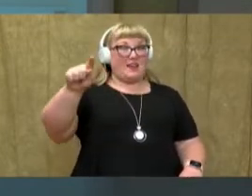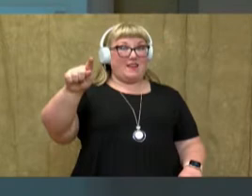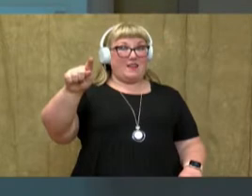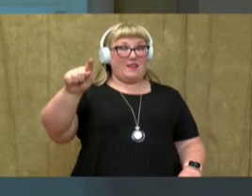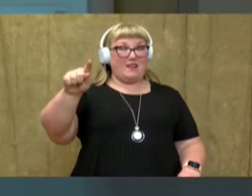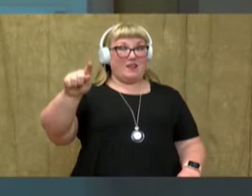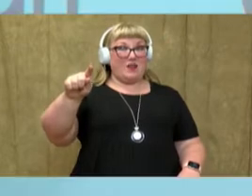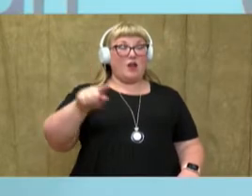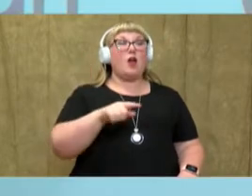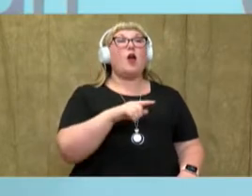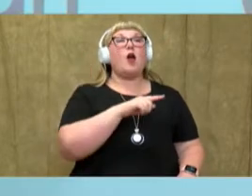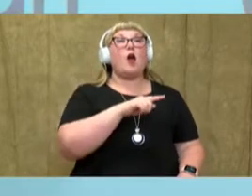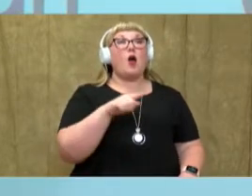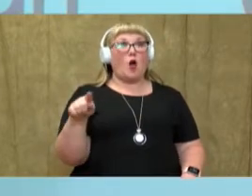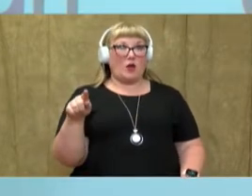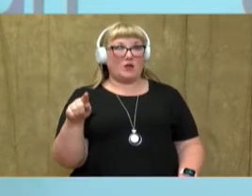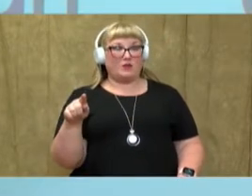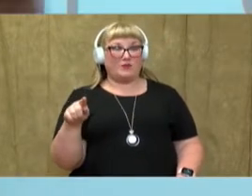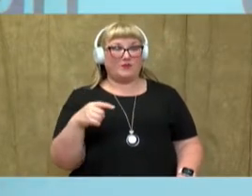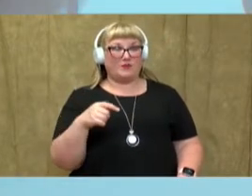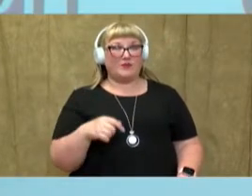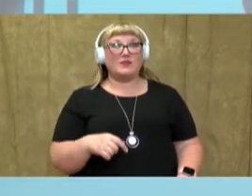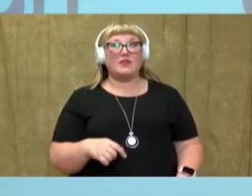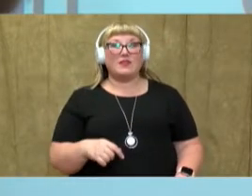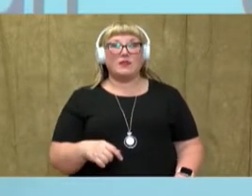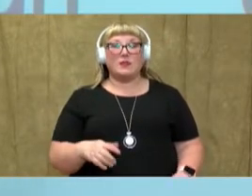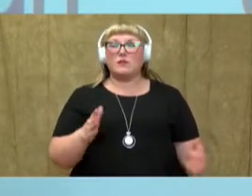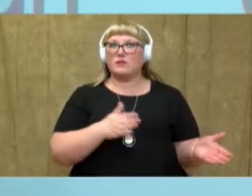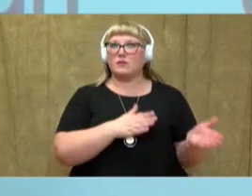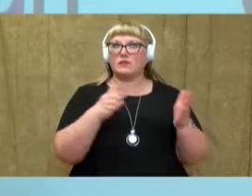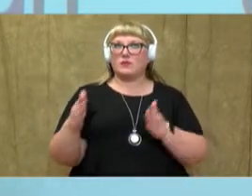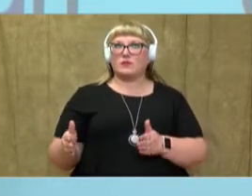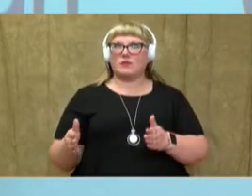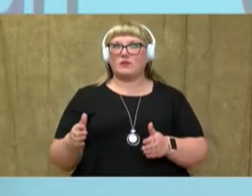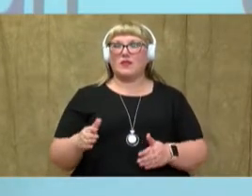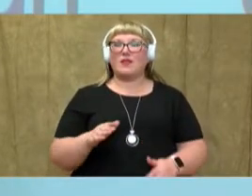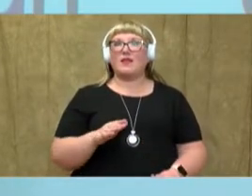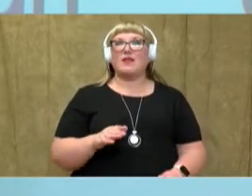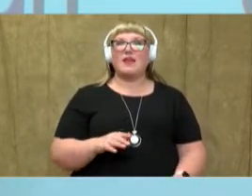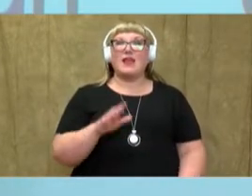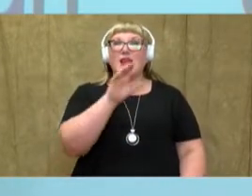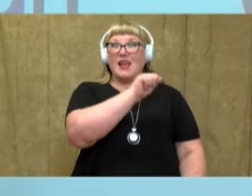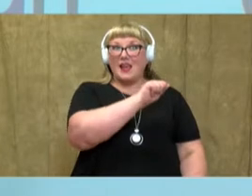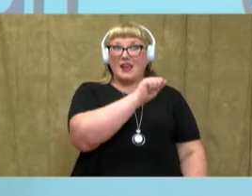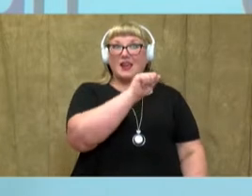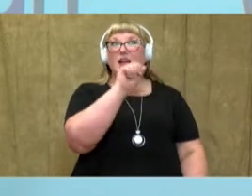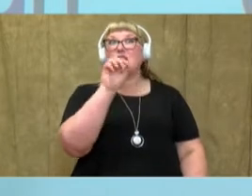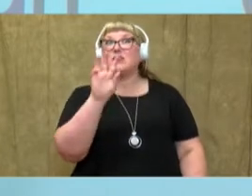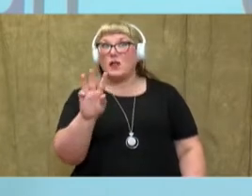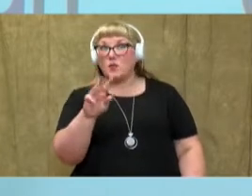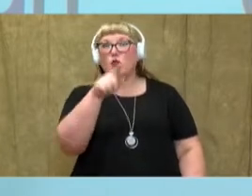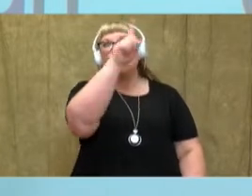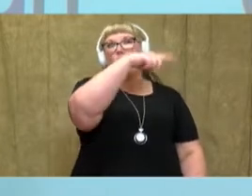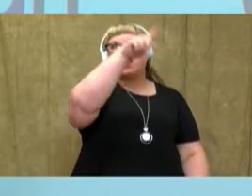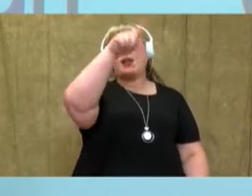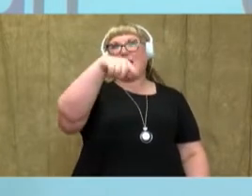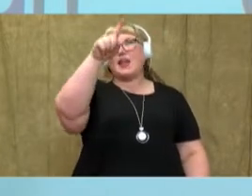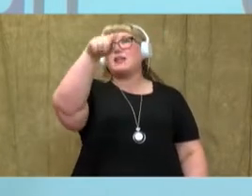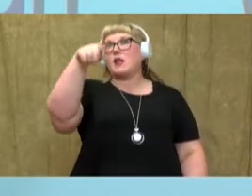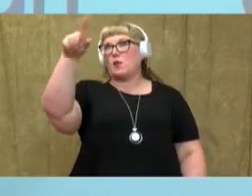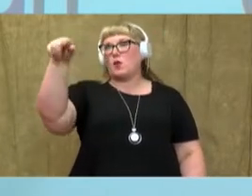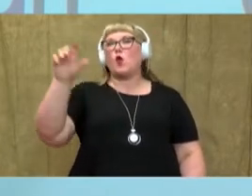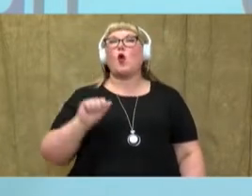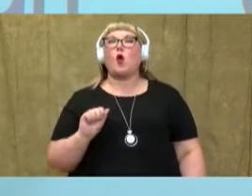-u-g A job. Let's do the next spelling. A-w. A-w-r.